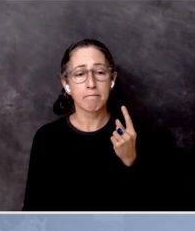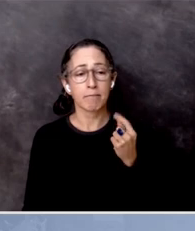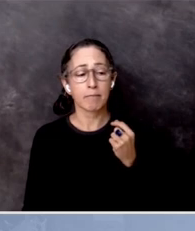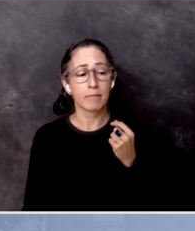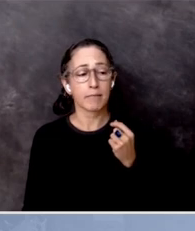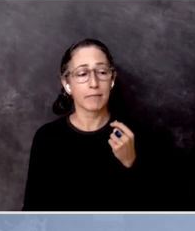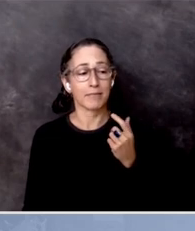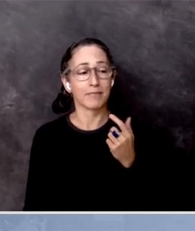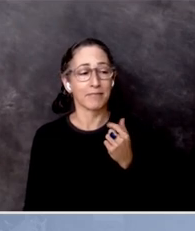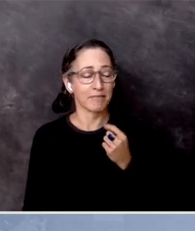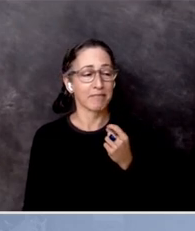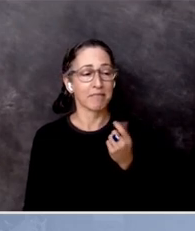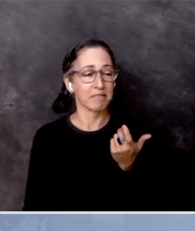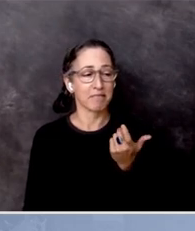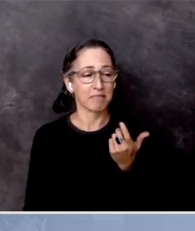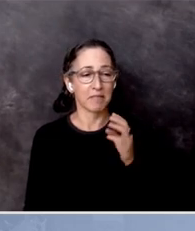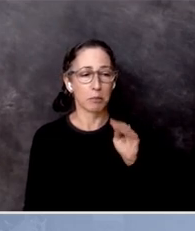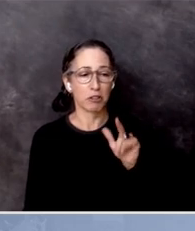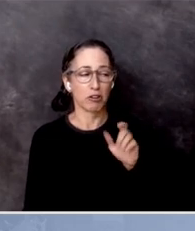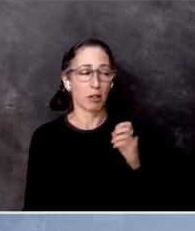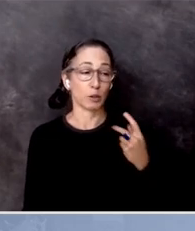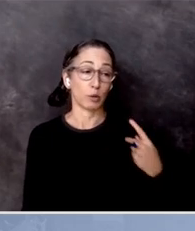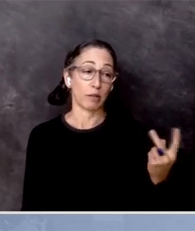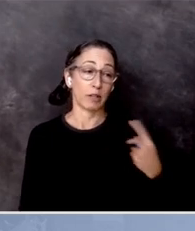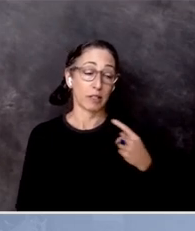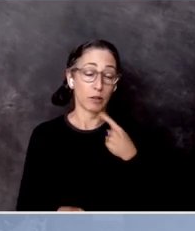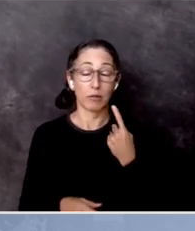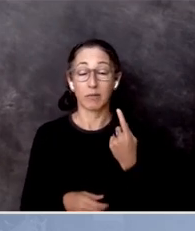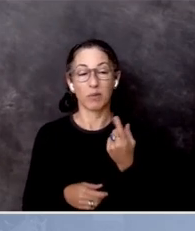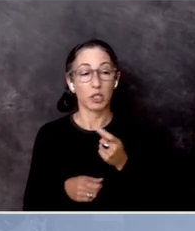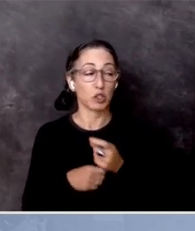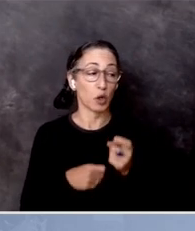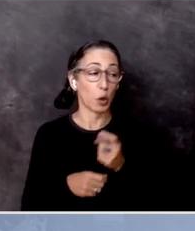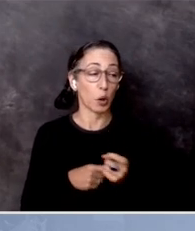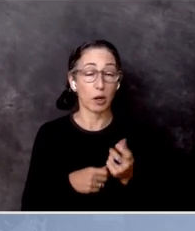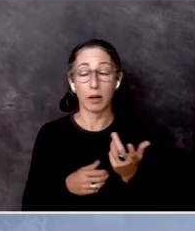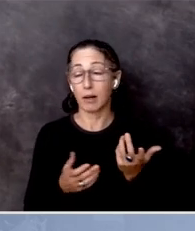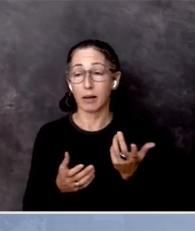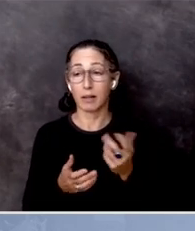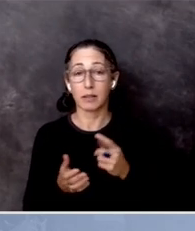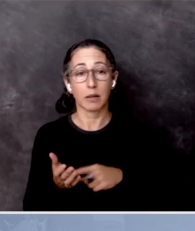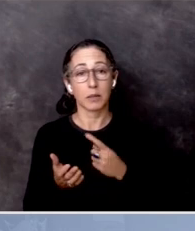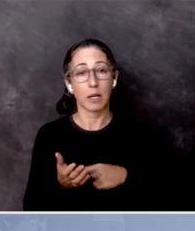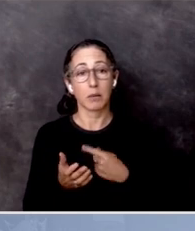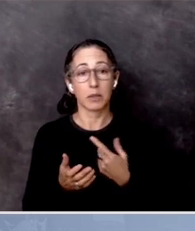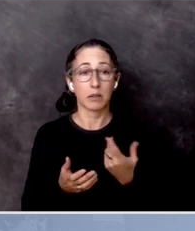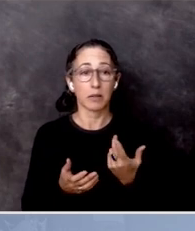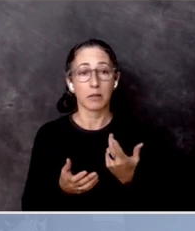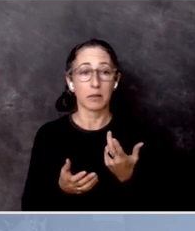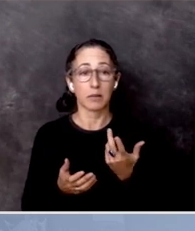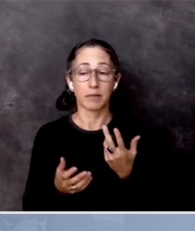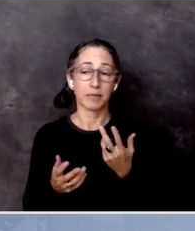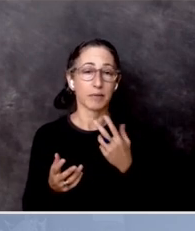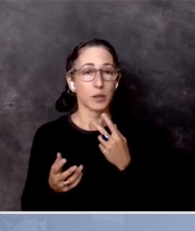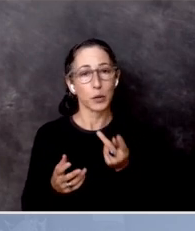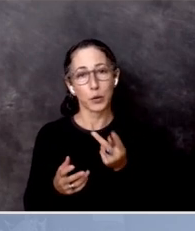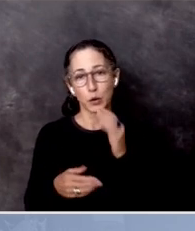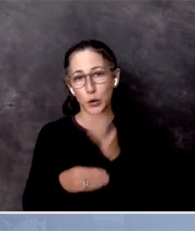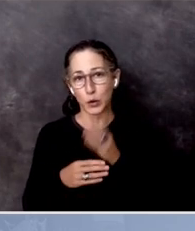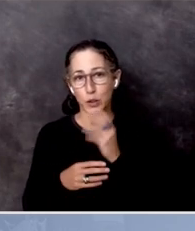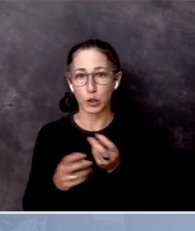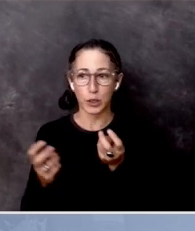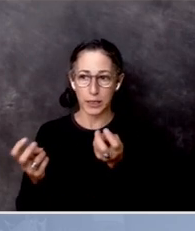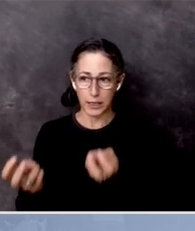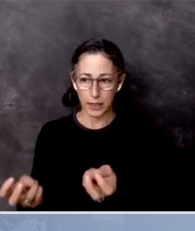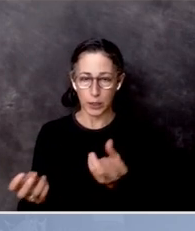But Michelle and I also joke, you know, sometimes they'll sit there and they're really sophisticated and, you know,